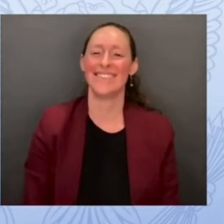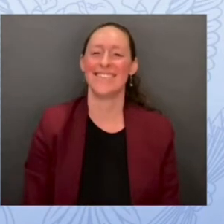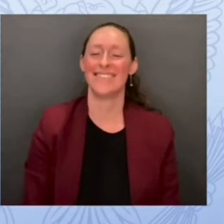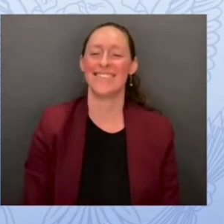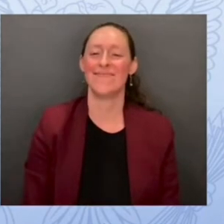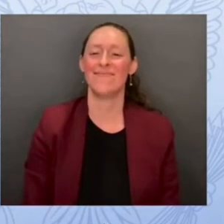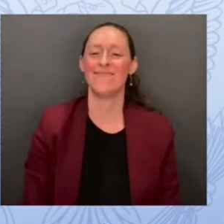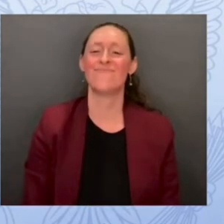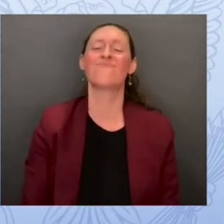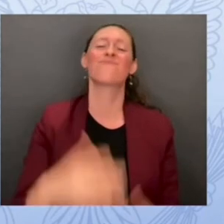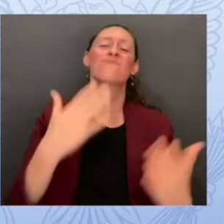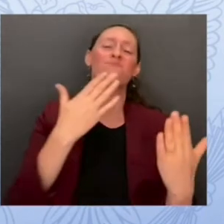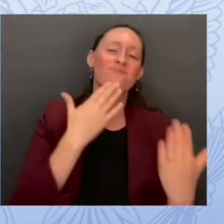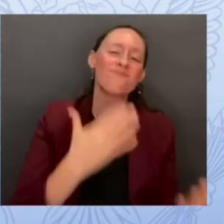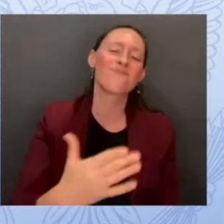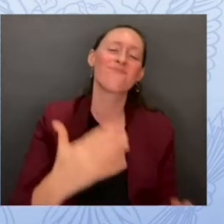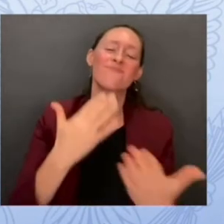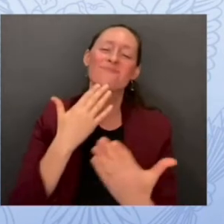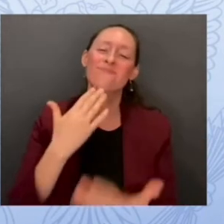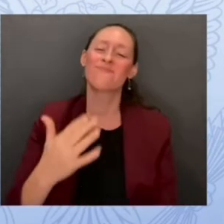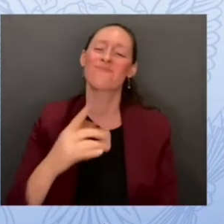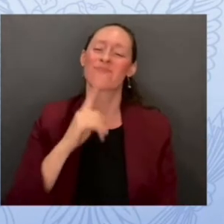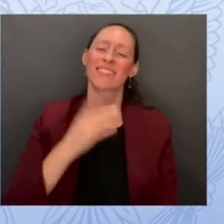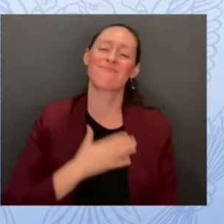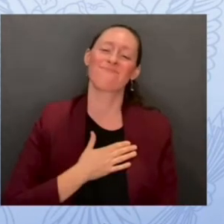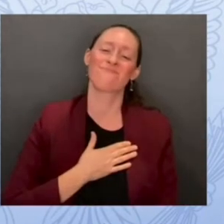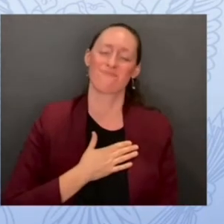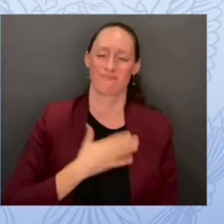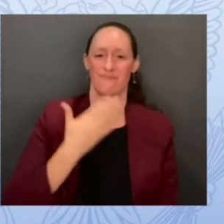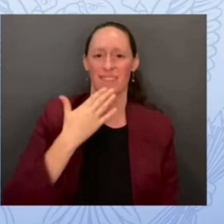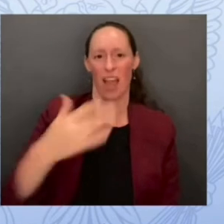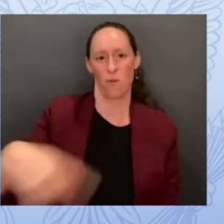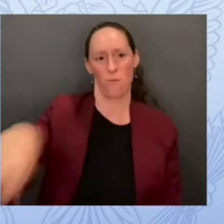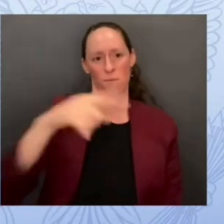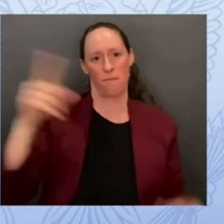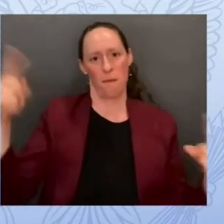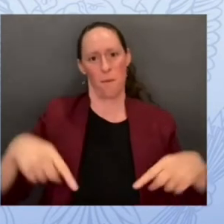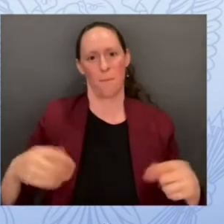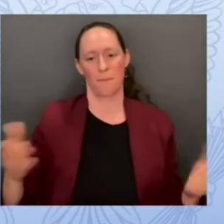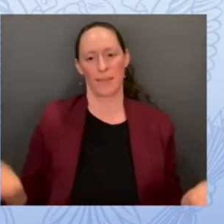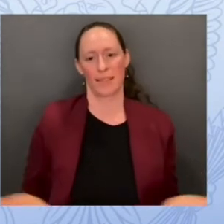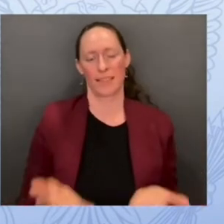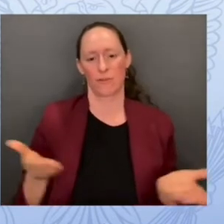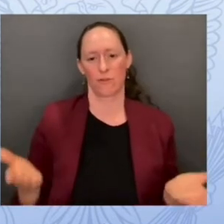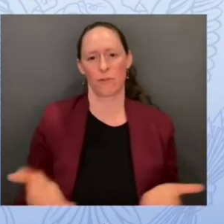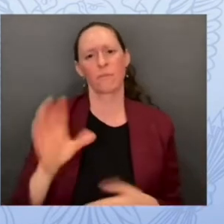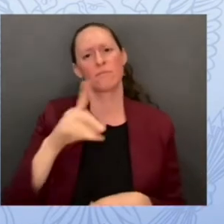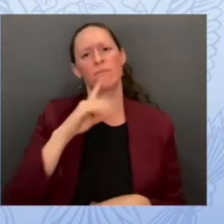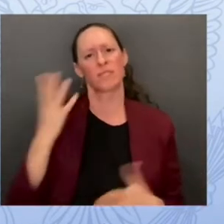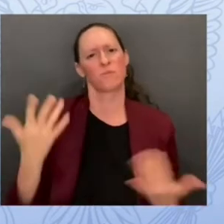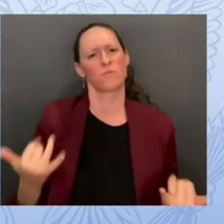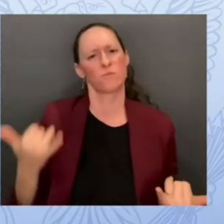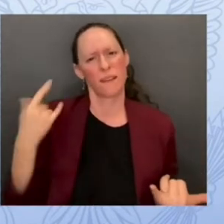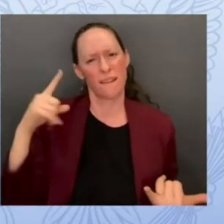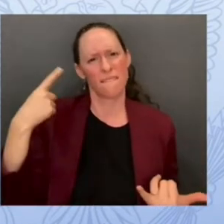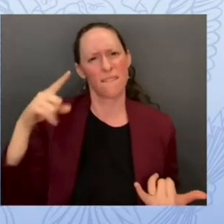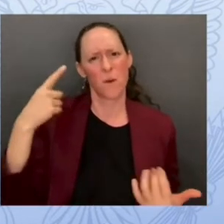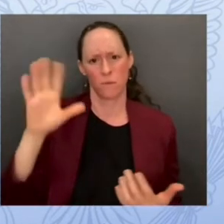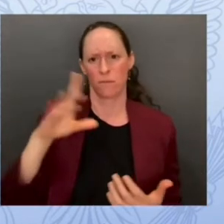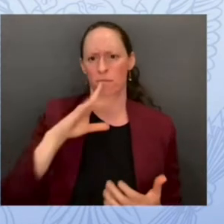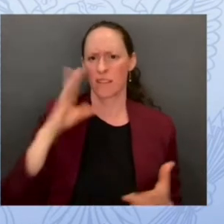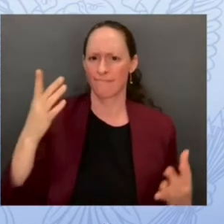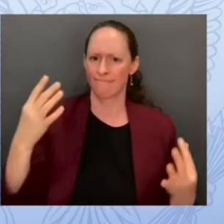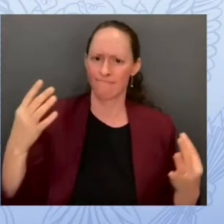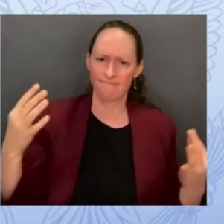of you for being here and our purpose today is powerful so I want to thank you for your commitment to